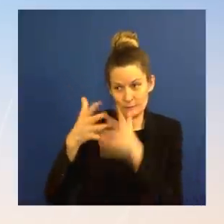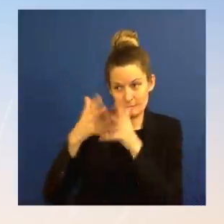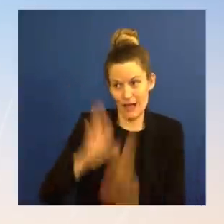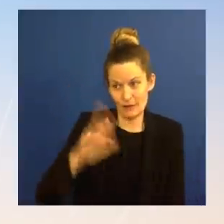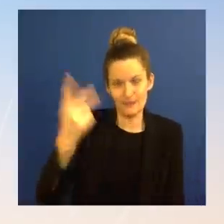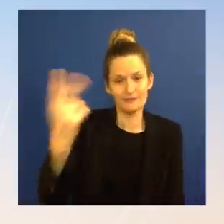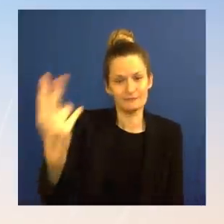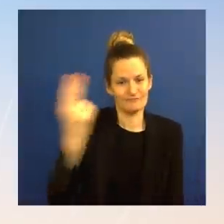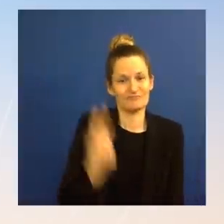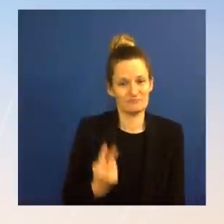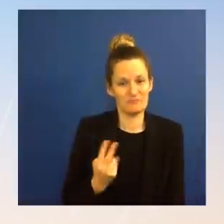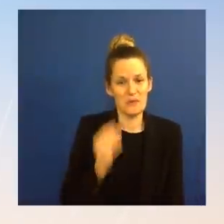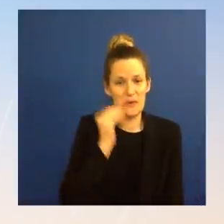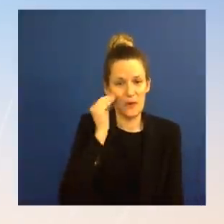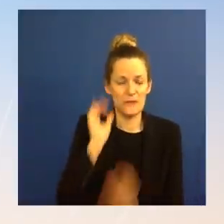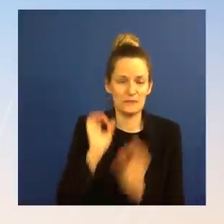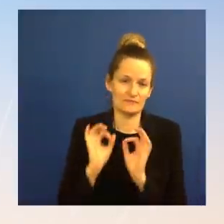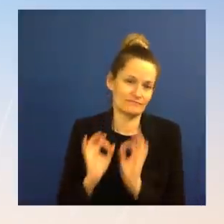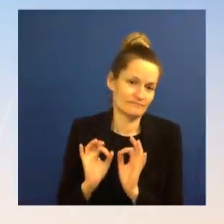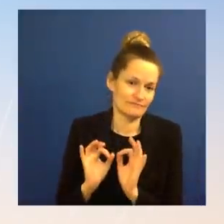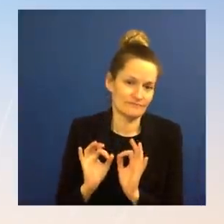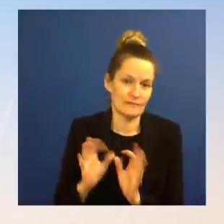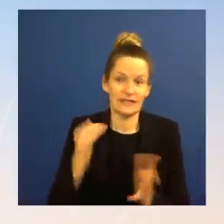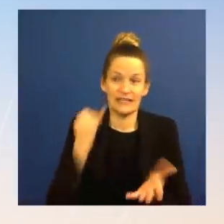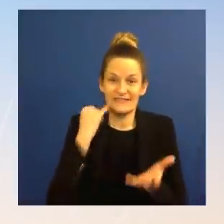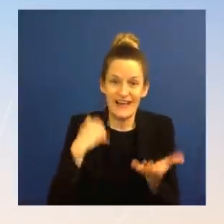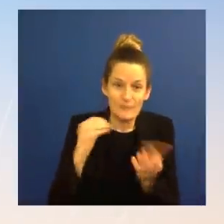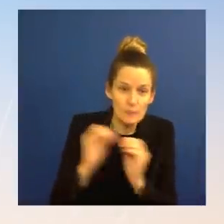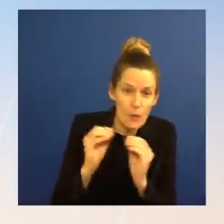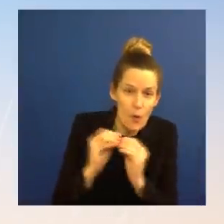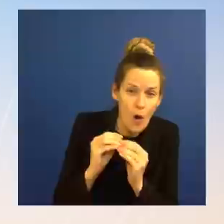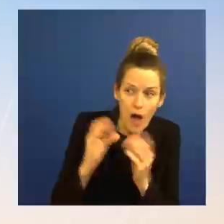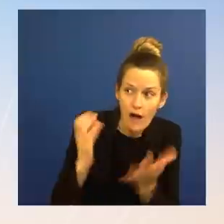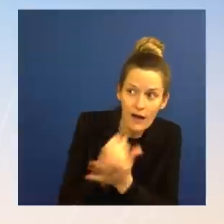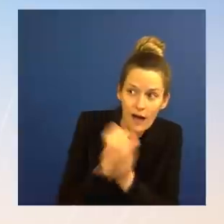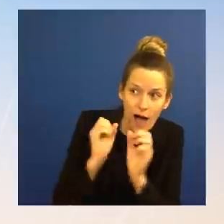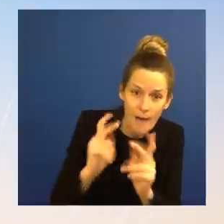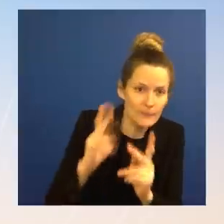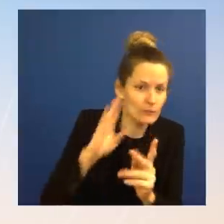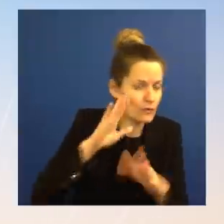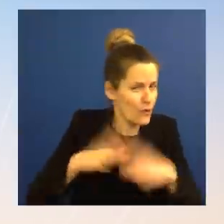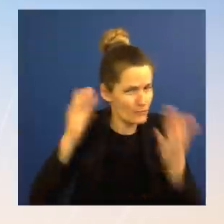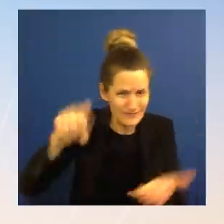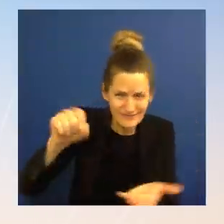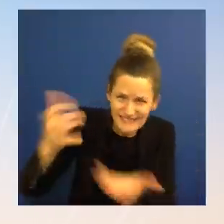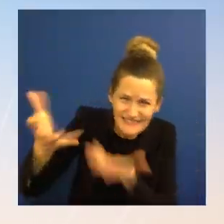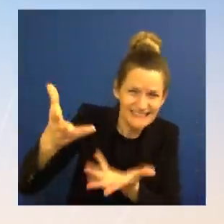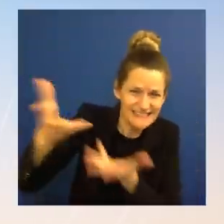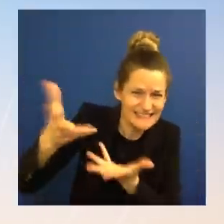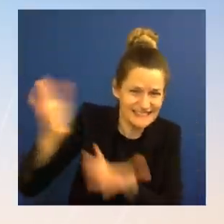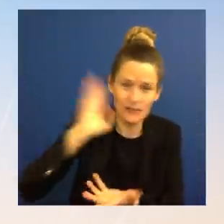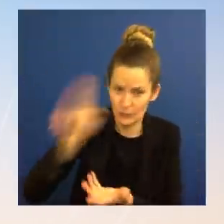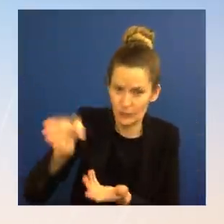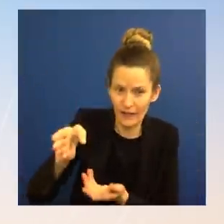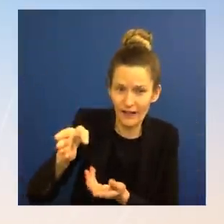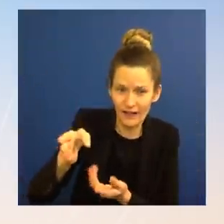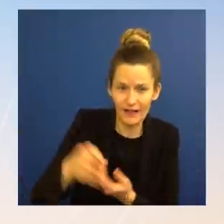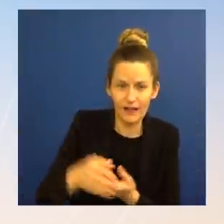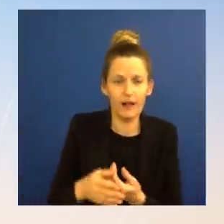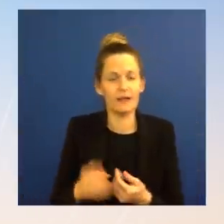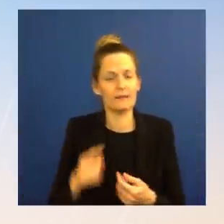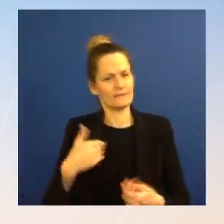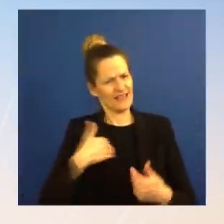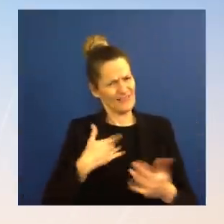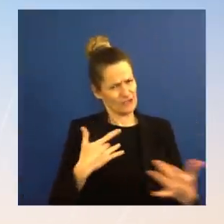we are open to. There are obviously ongoing concerns about the health and well-being of- of anyone detained, whether it's there or